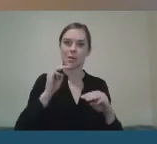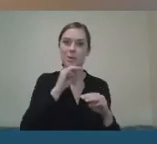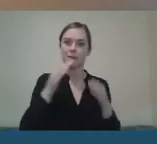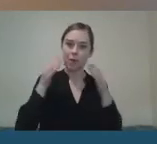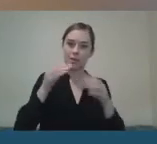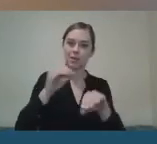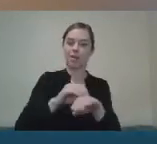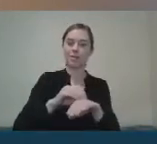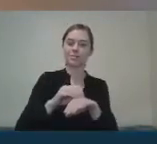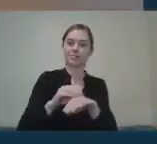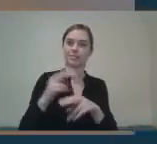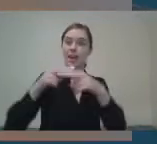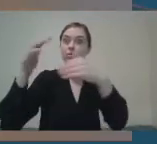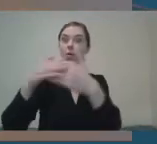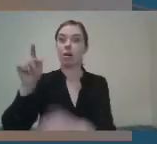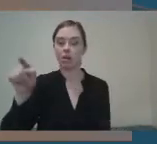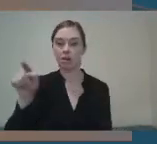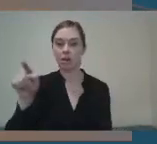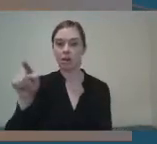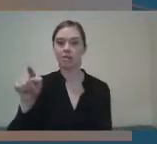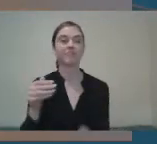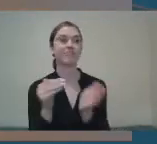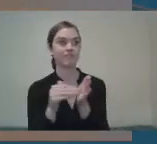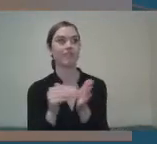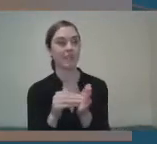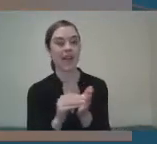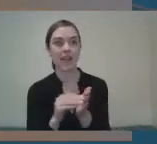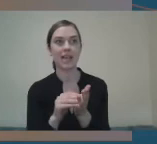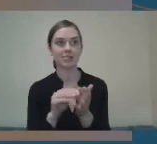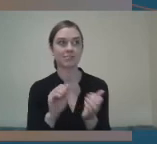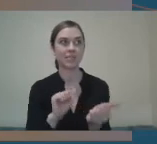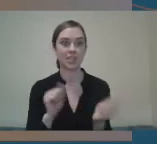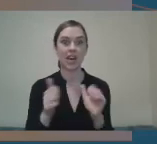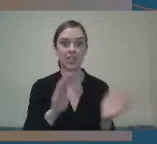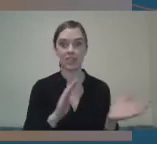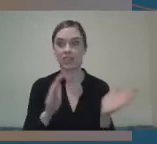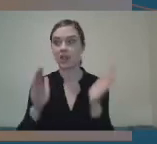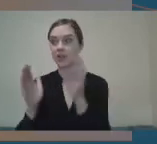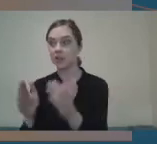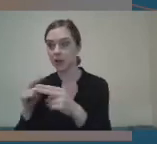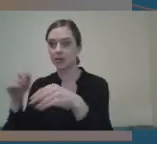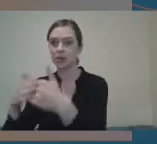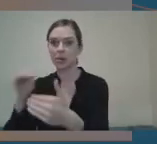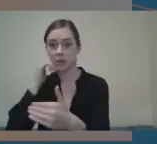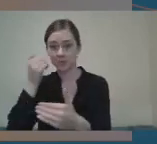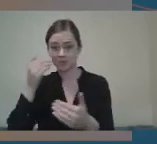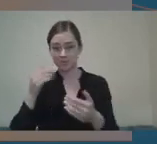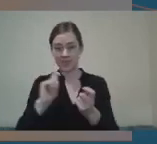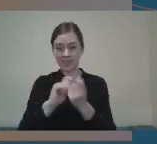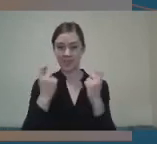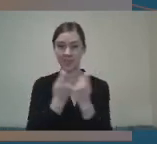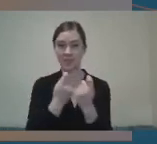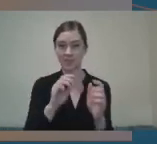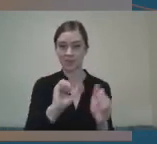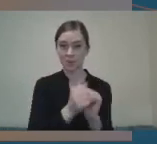Yeah, we have. We've seen people, I suppose there's been a shift naturally, unfortunately, because a lot of the team sports weren't able to operate throughout